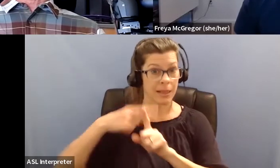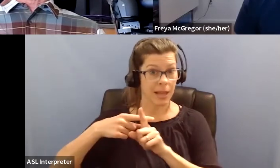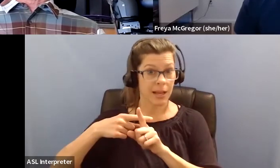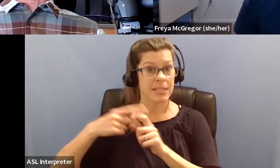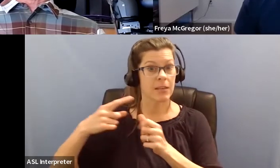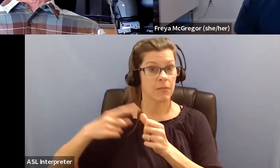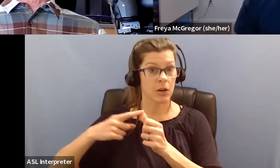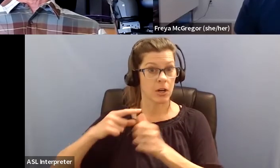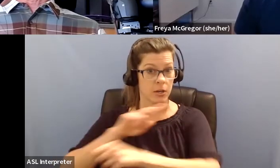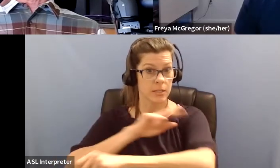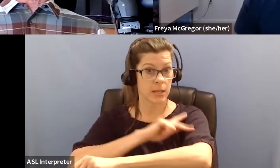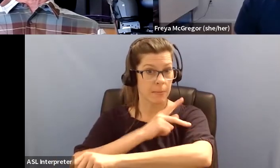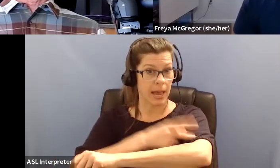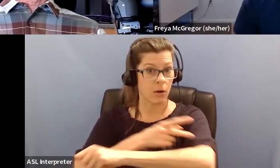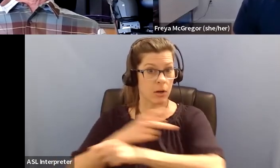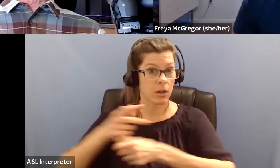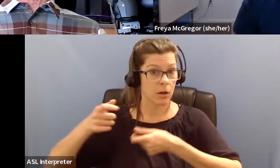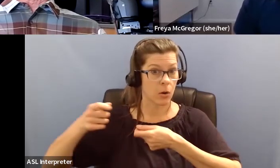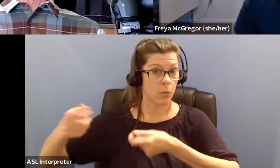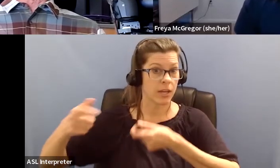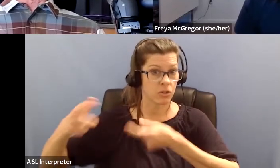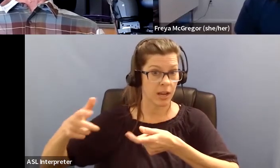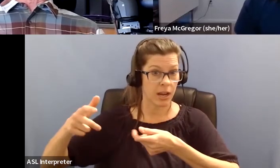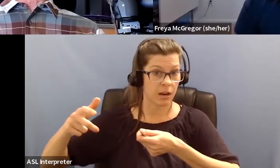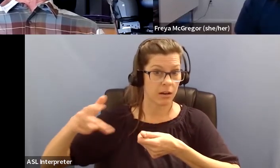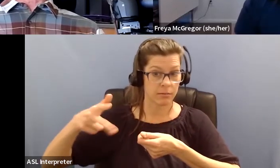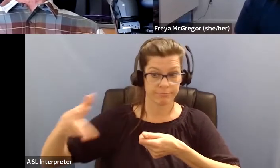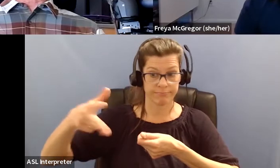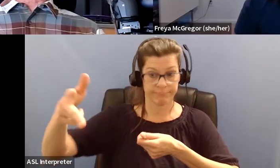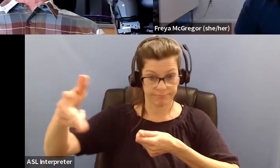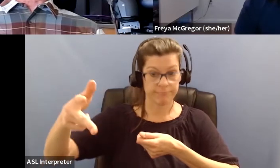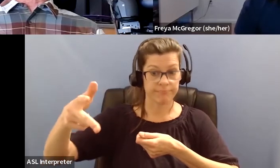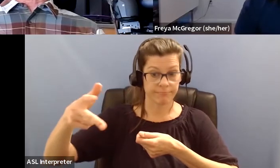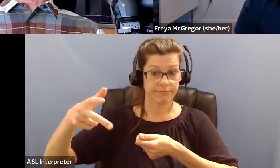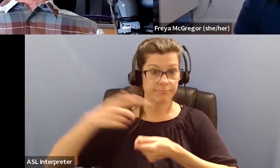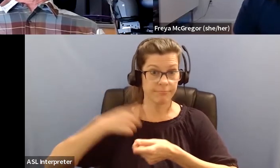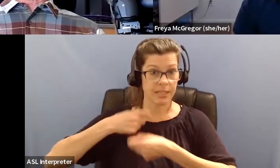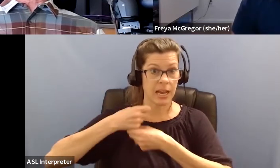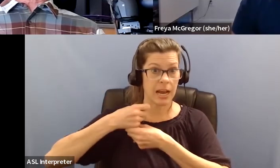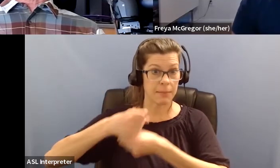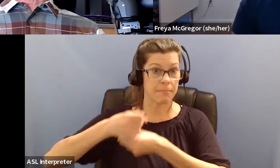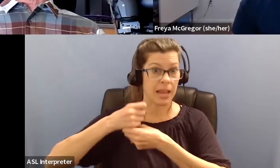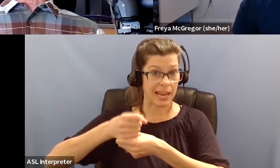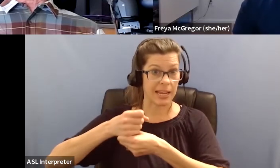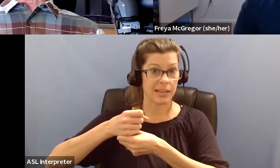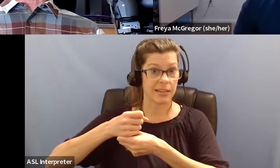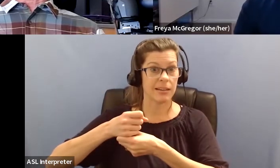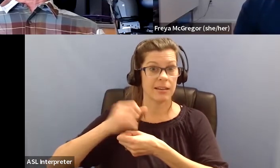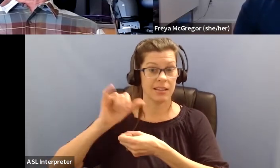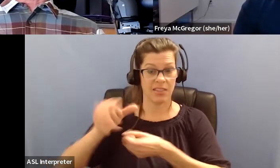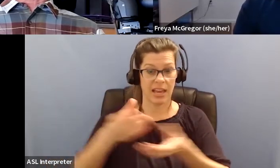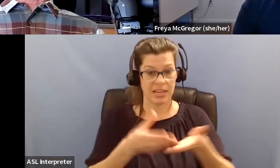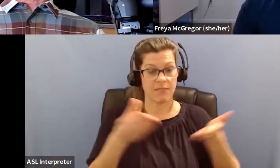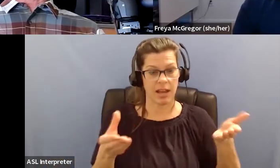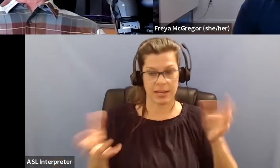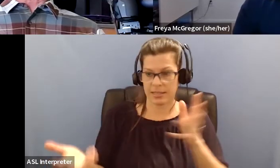wheelchair that I built. So, what I did, as I built that power wheelchair with a little